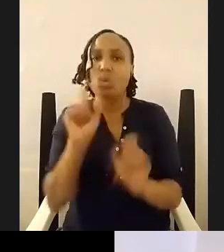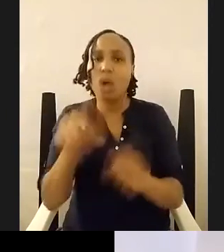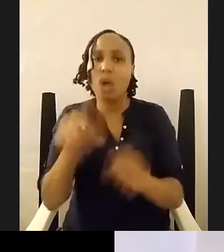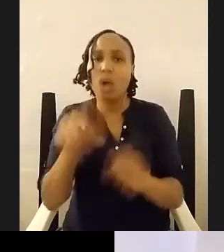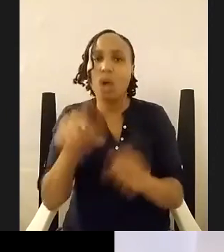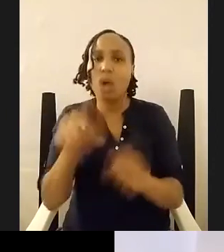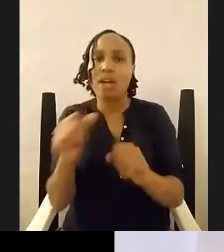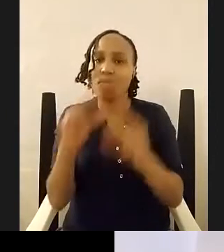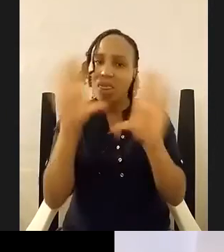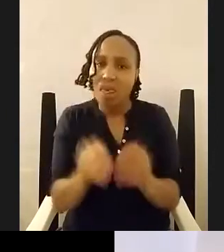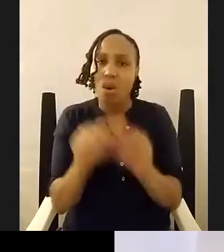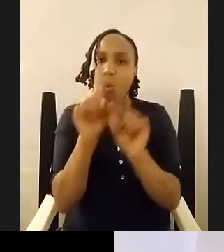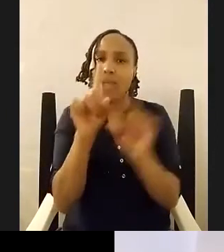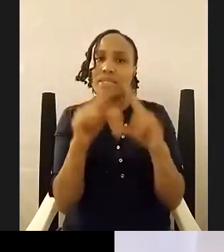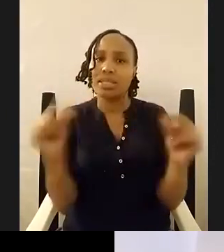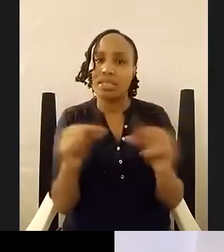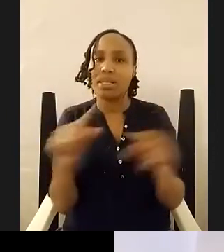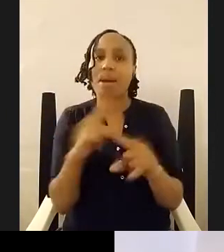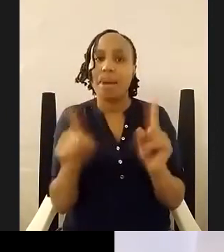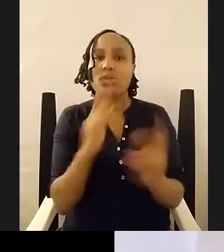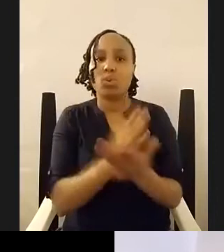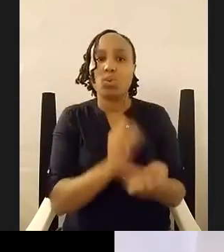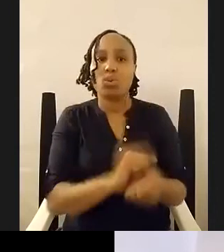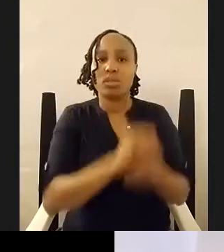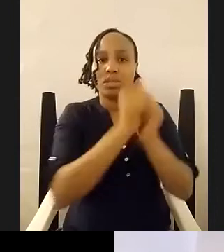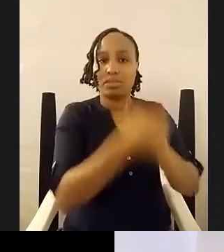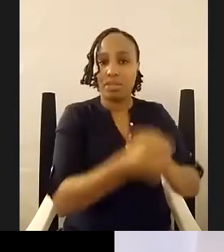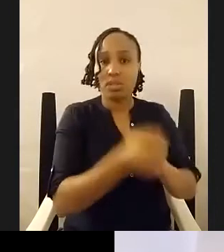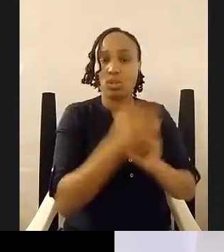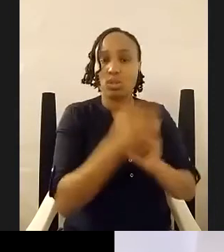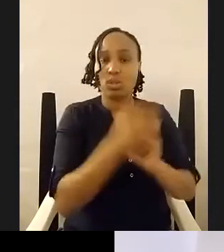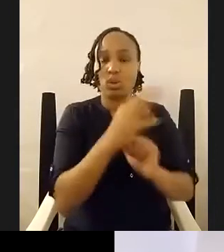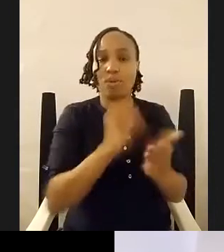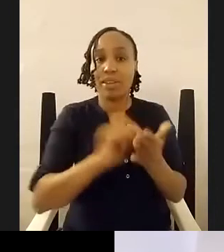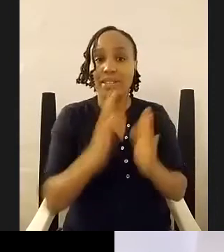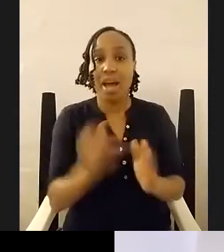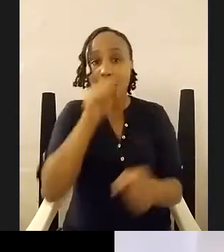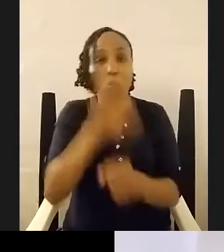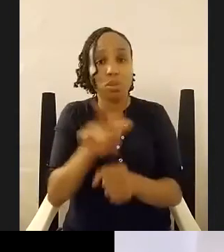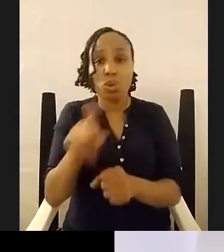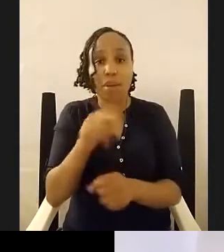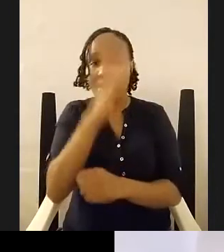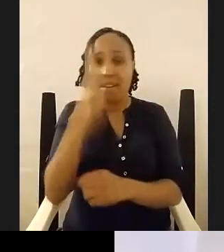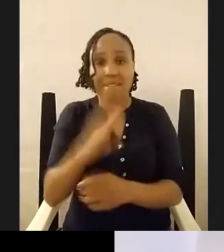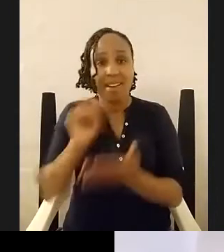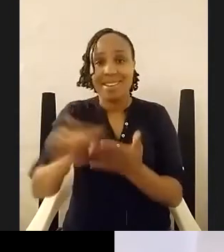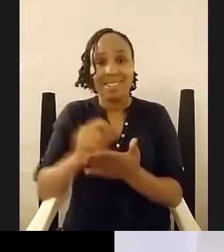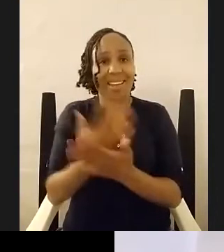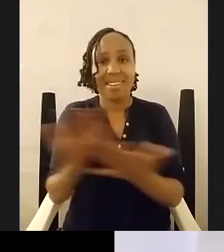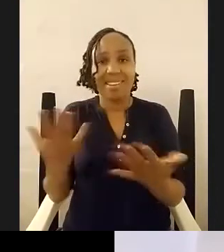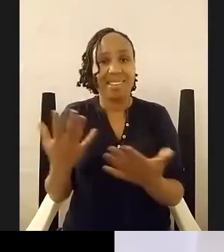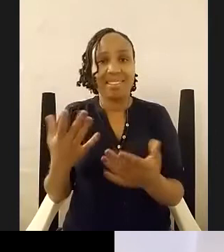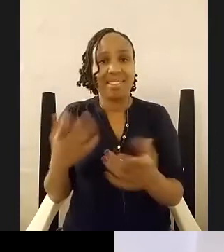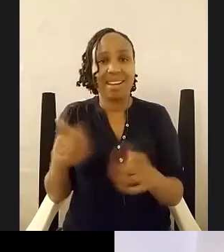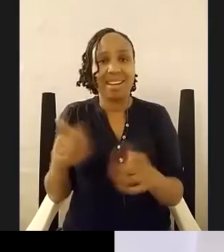story but more of a radical transformation of the writer and troy i promise you i'm never writing anything as long as the first thing i'm never i'm never doing this again